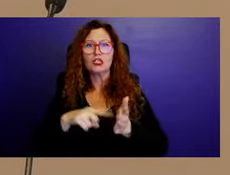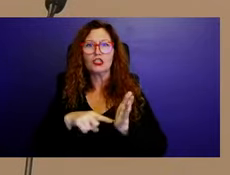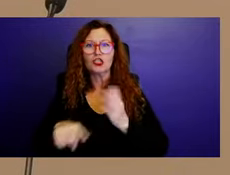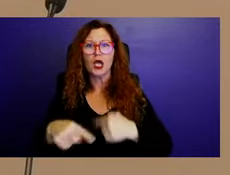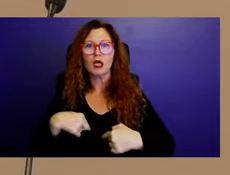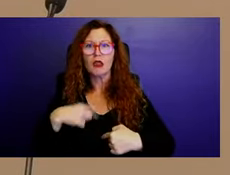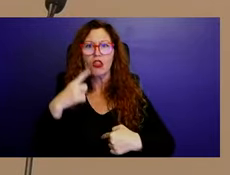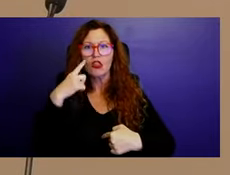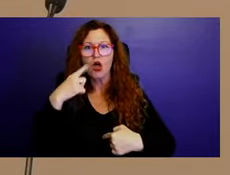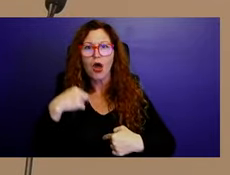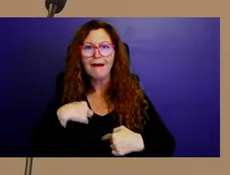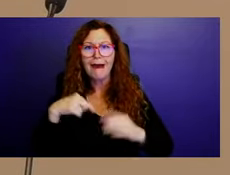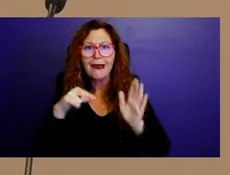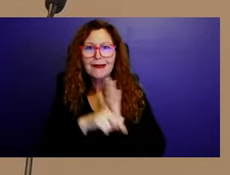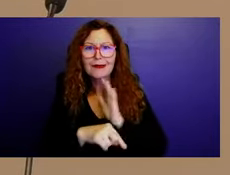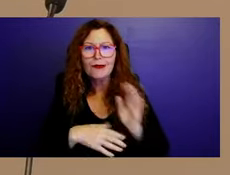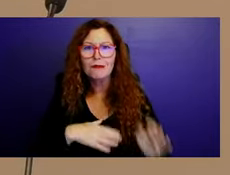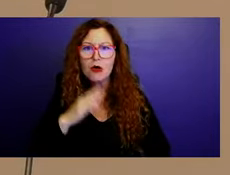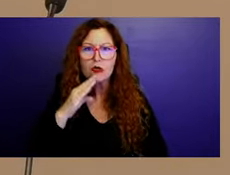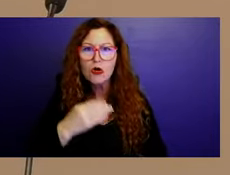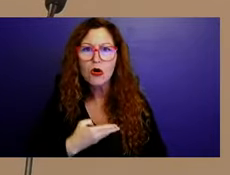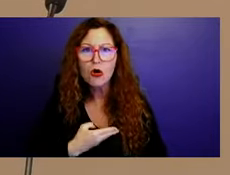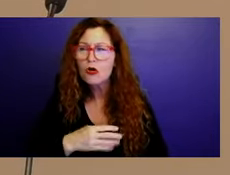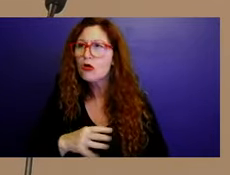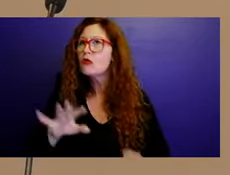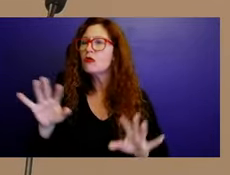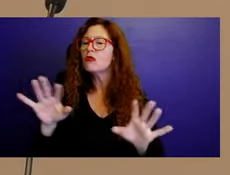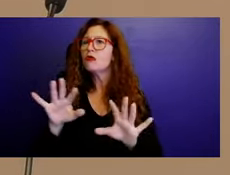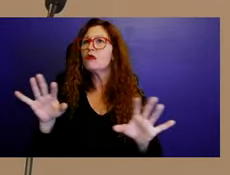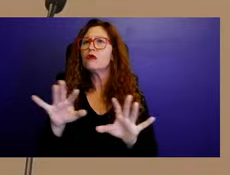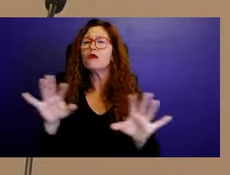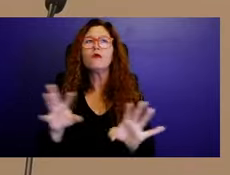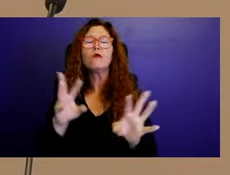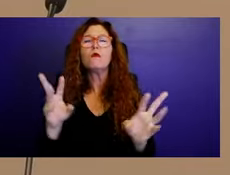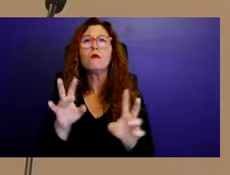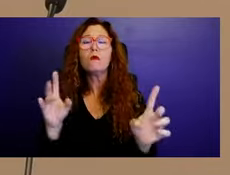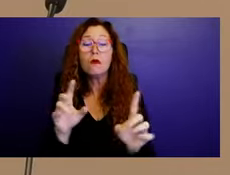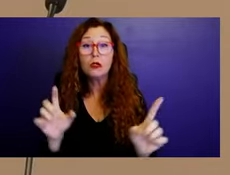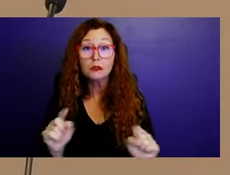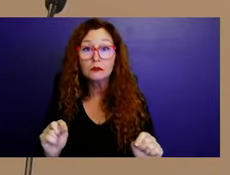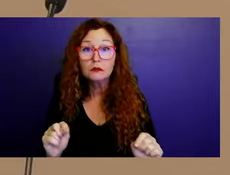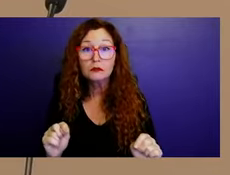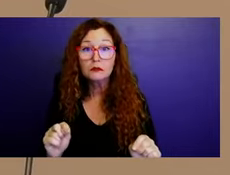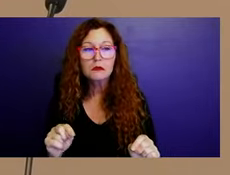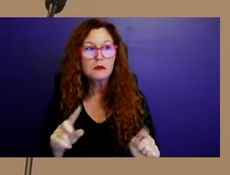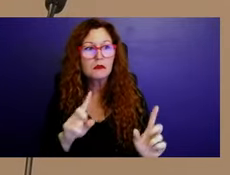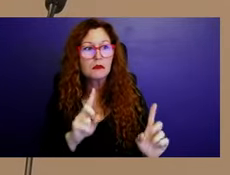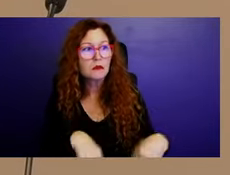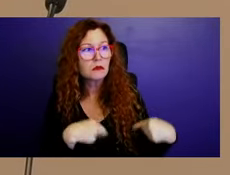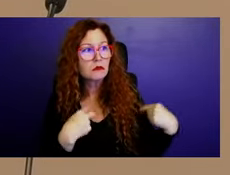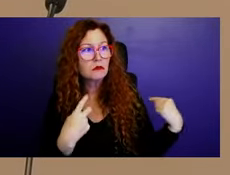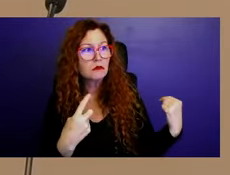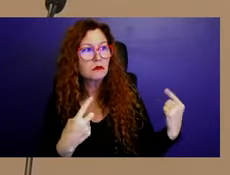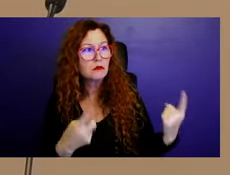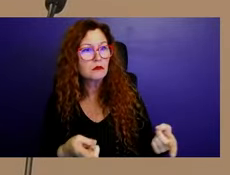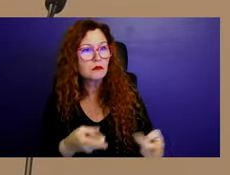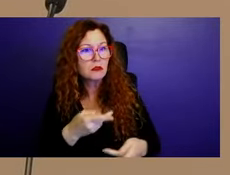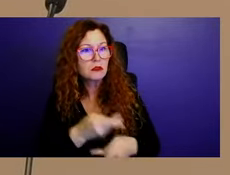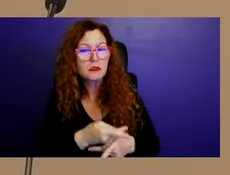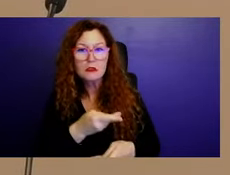If I spent all those years taking care of my beloved daughter, there's no way I was going to do anything.